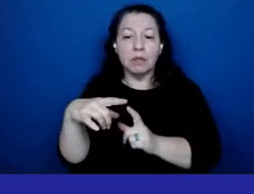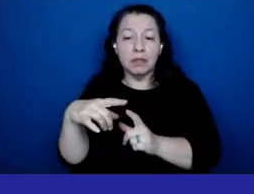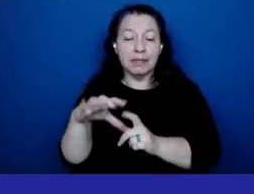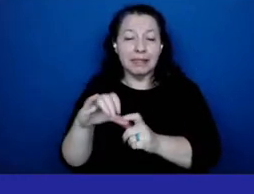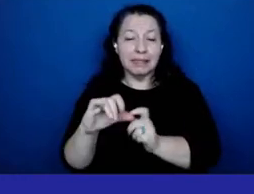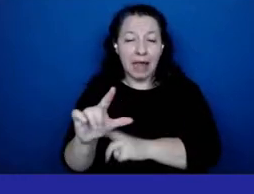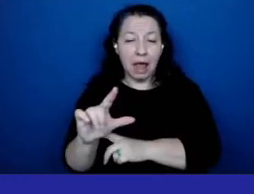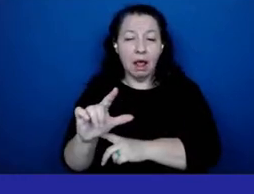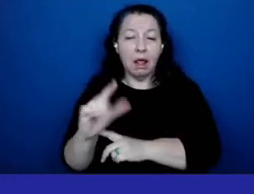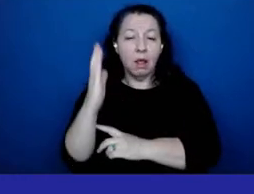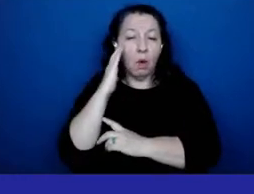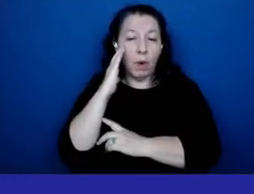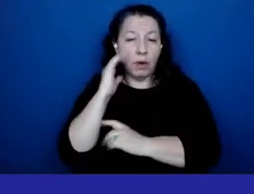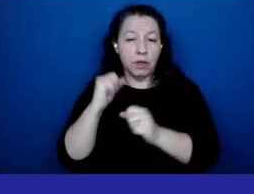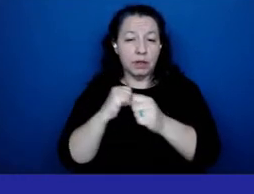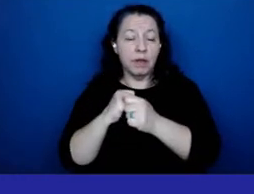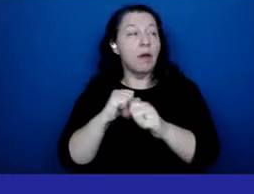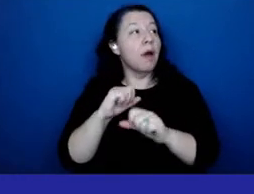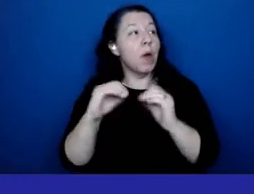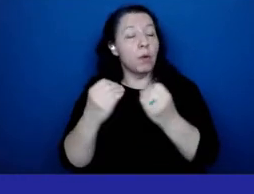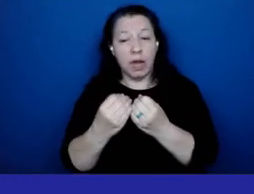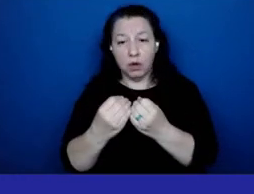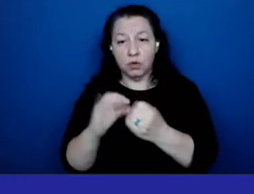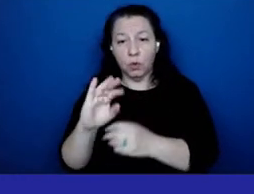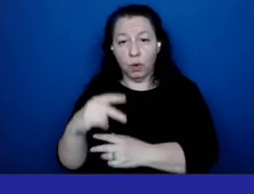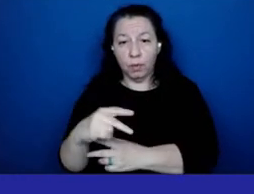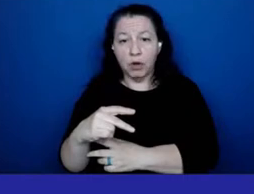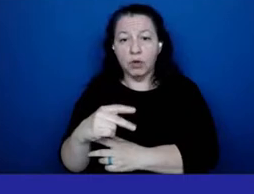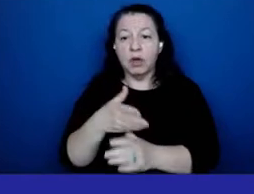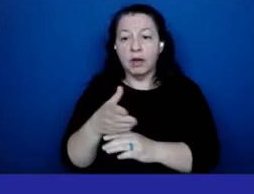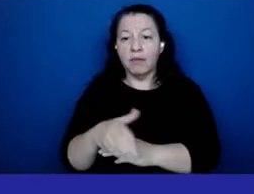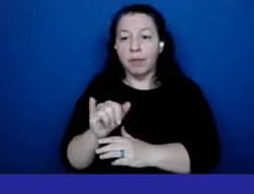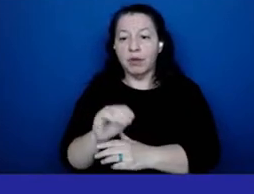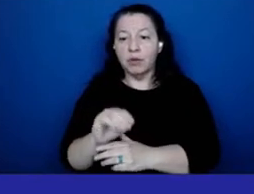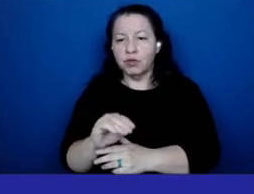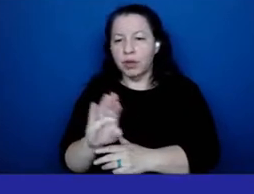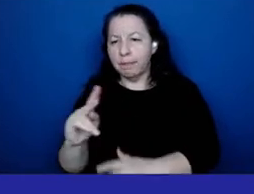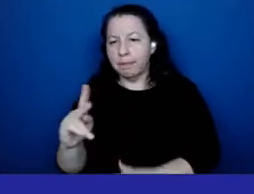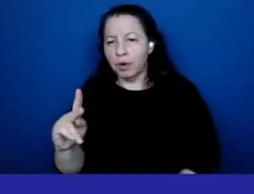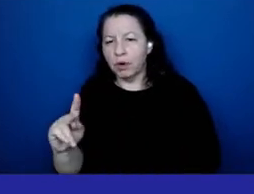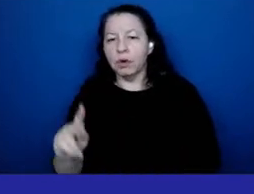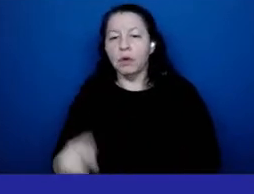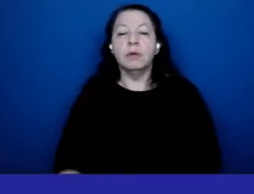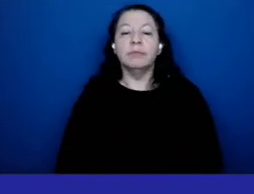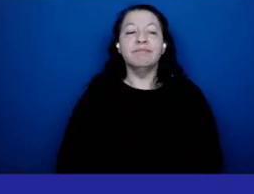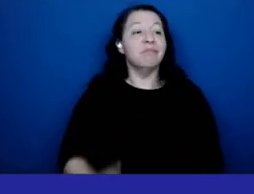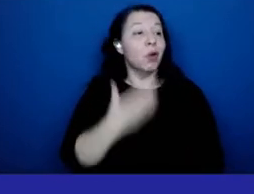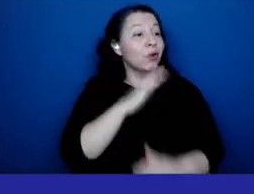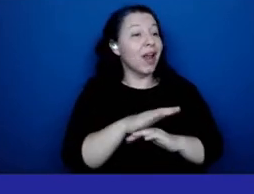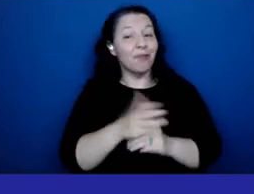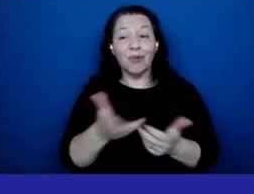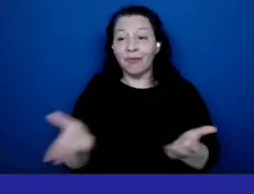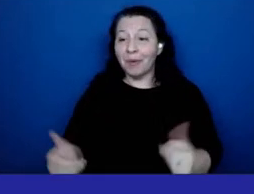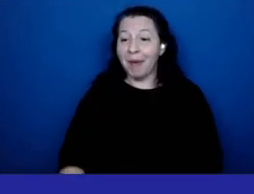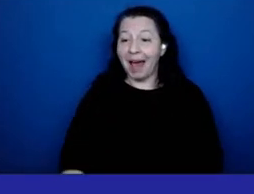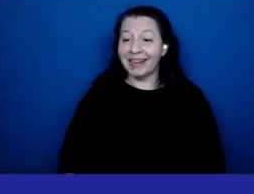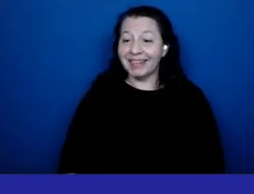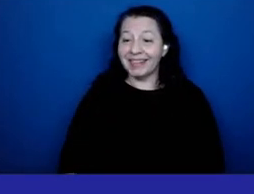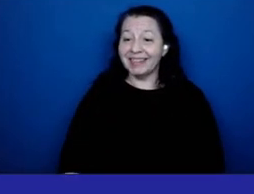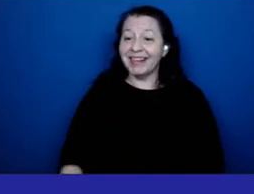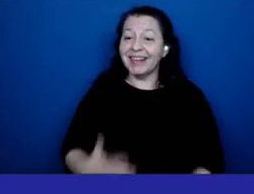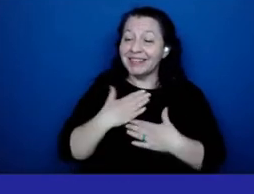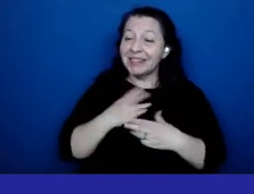speaker after that will be jim burke good afternoon everybody it's a pleasure to be here